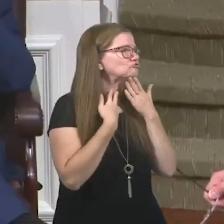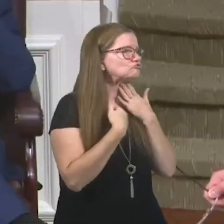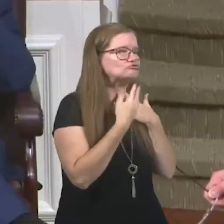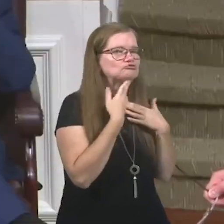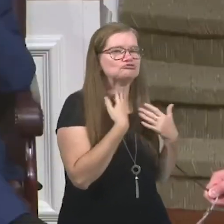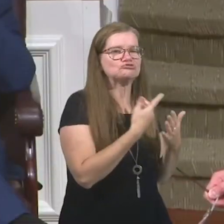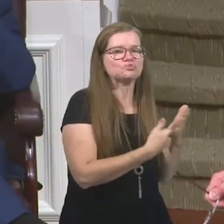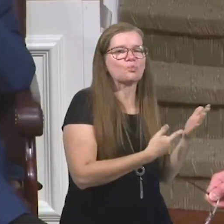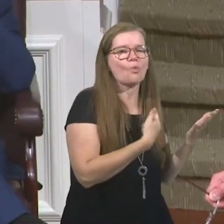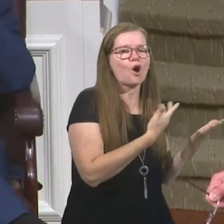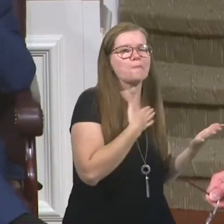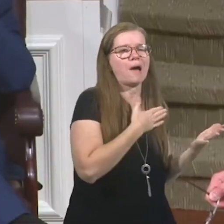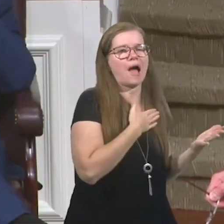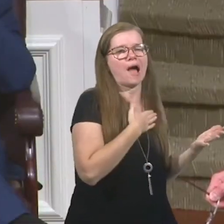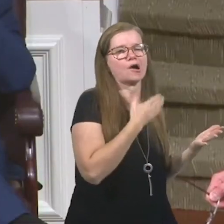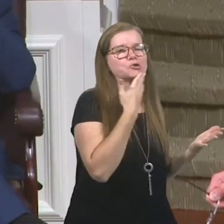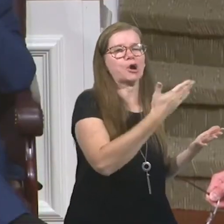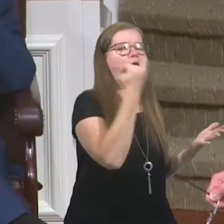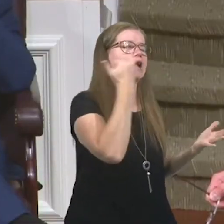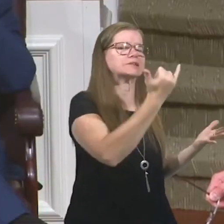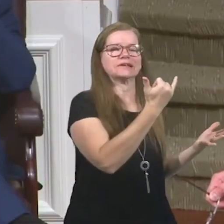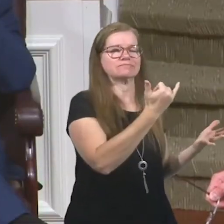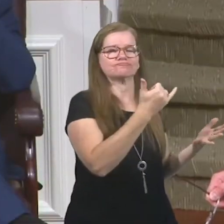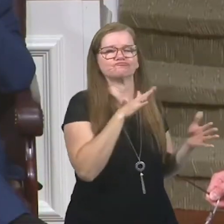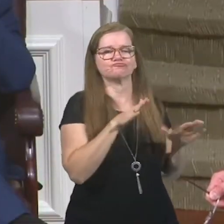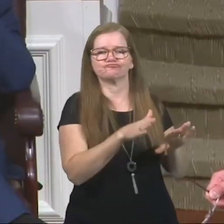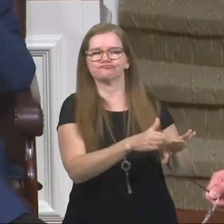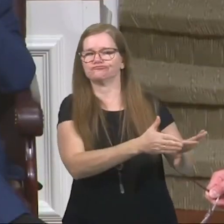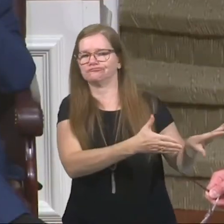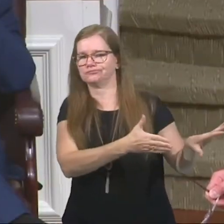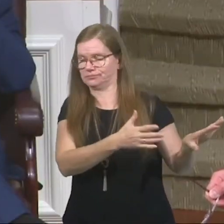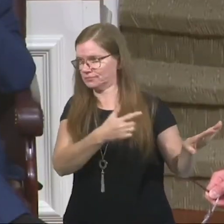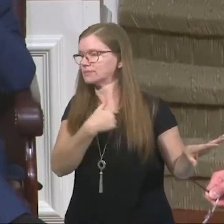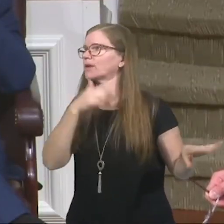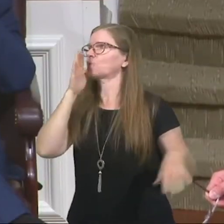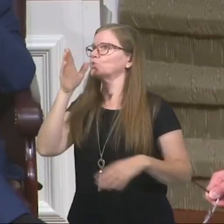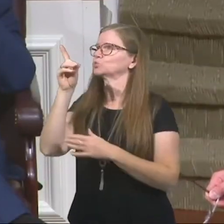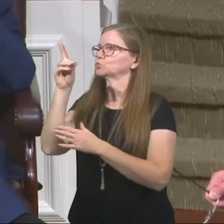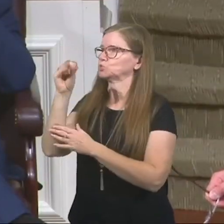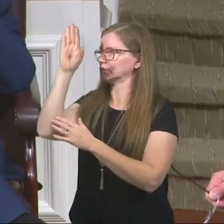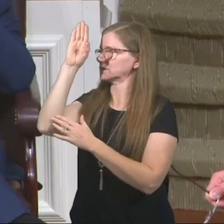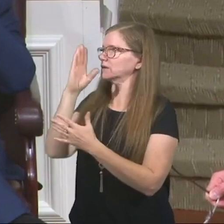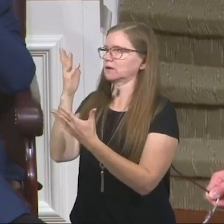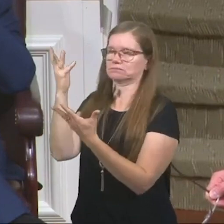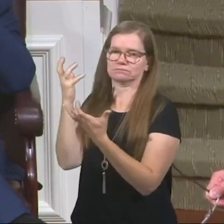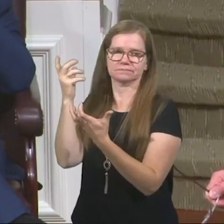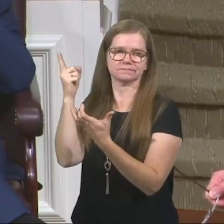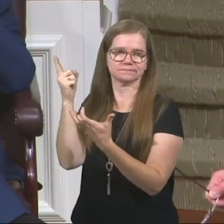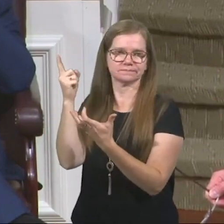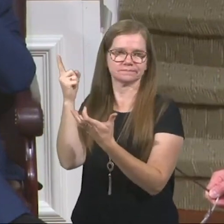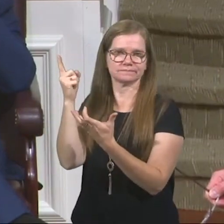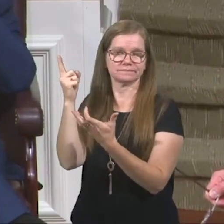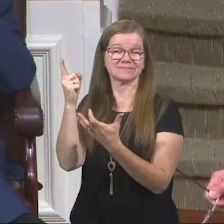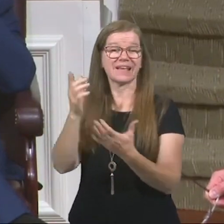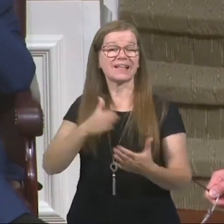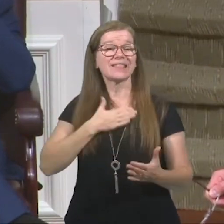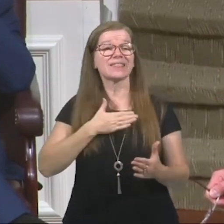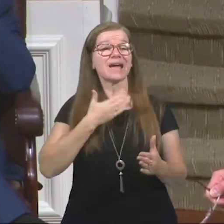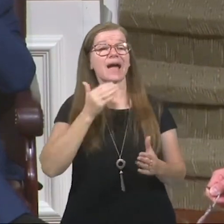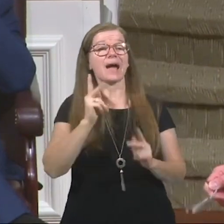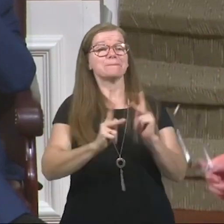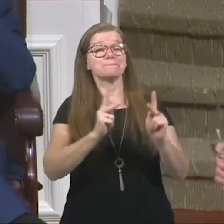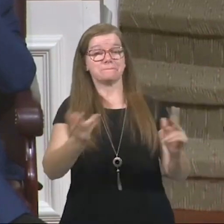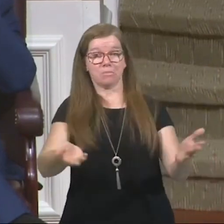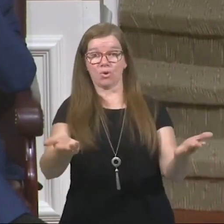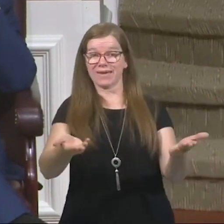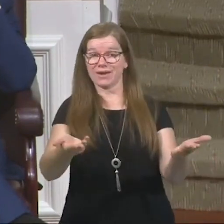he thought would be a good idea to do. But he would do the will of God. You know, the happiest people in this room